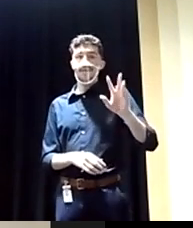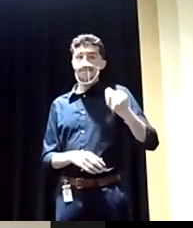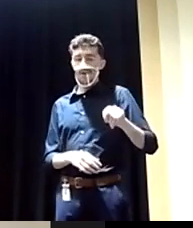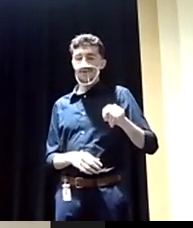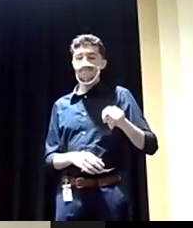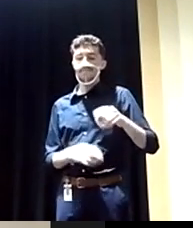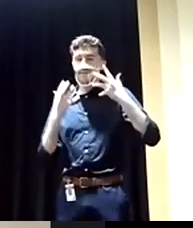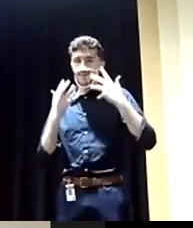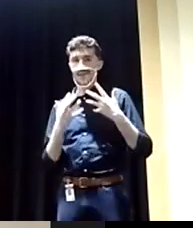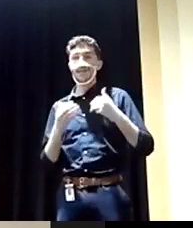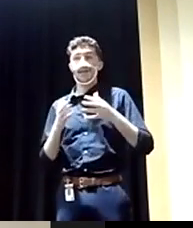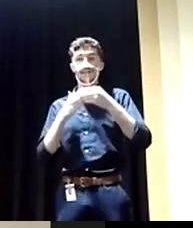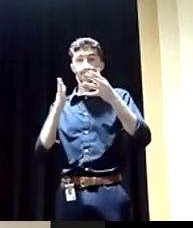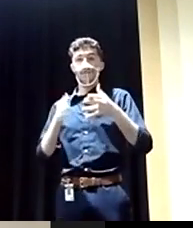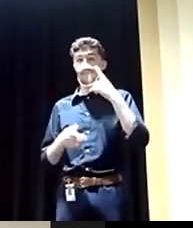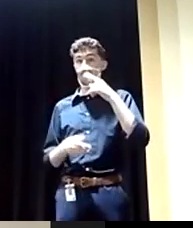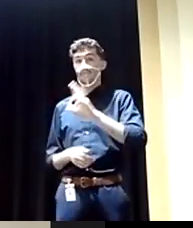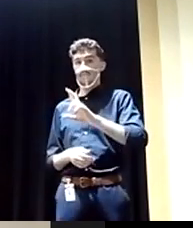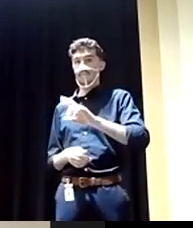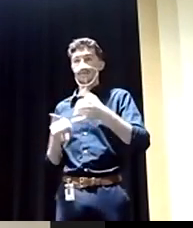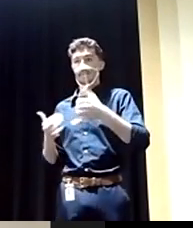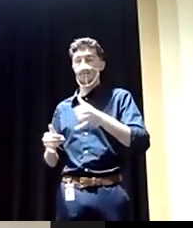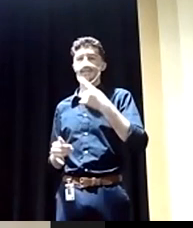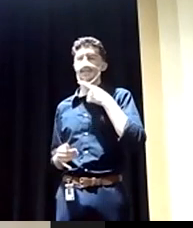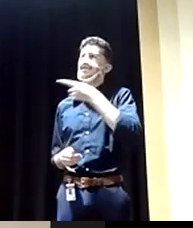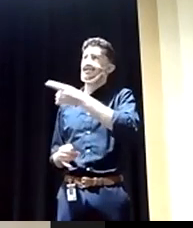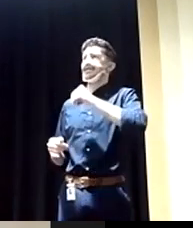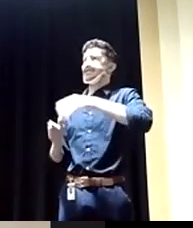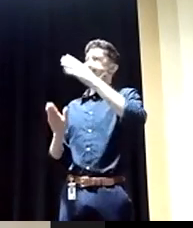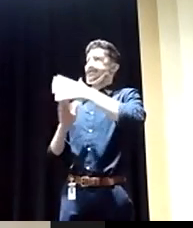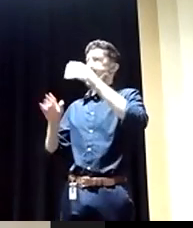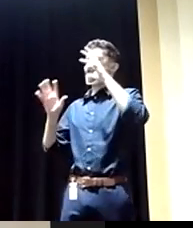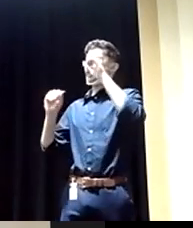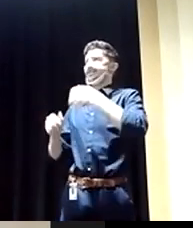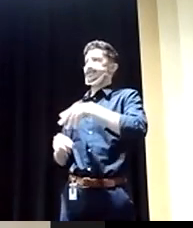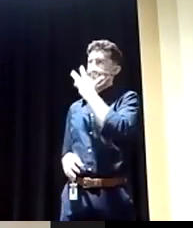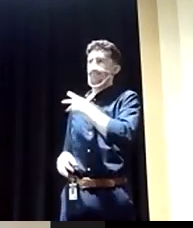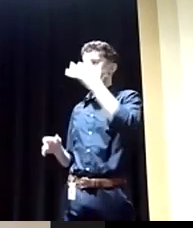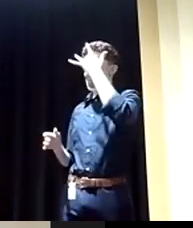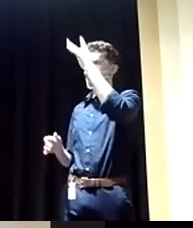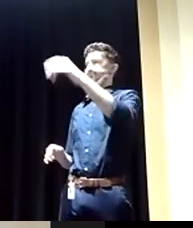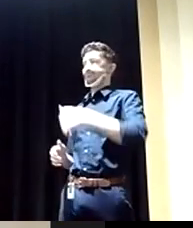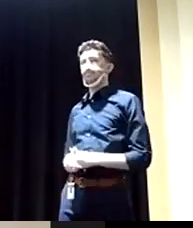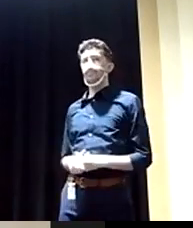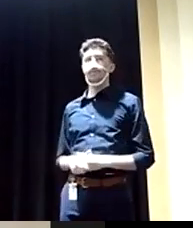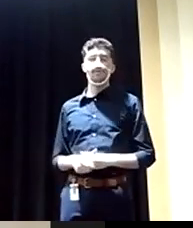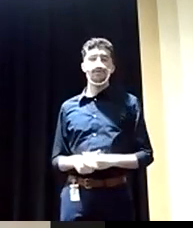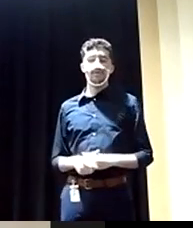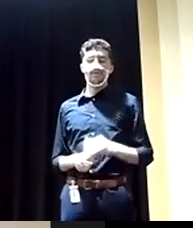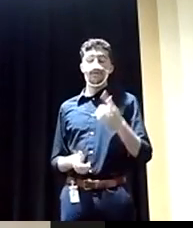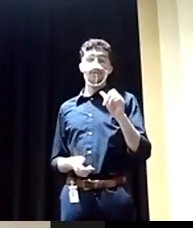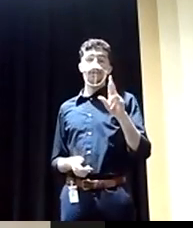of the Republican Party saying that he's a genius and he's brilliant. And so on that, I completely disagree. Mr. Goher.